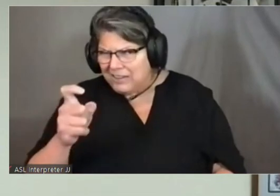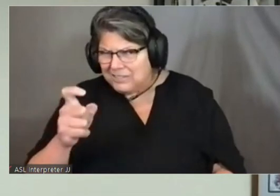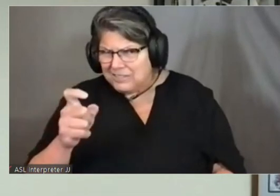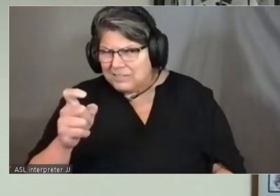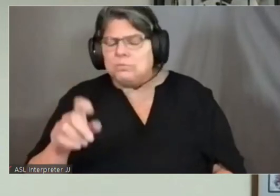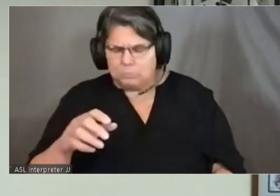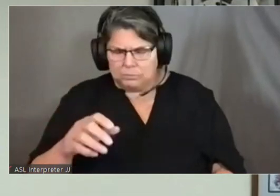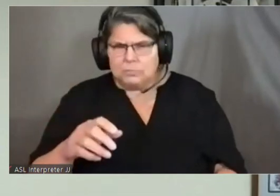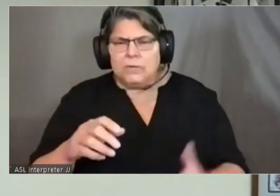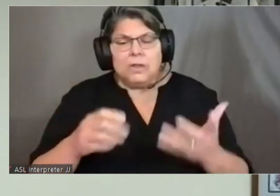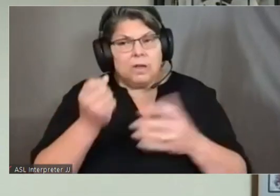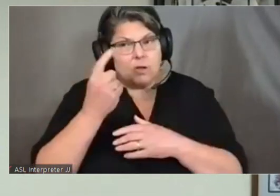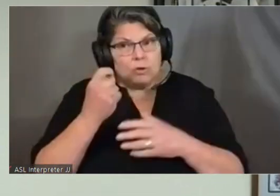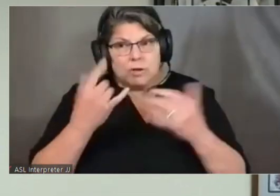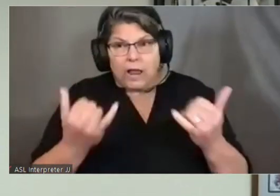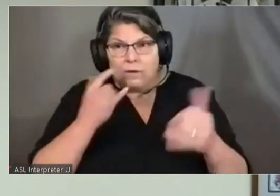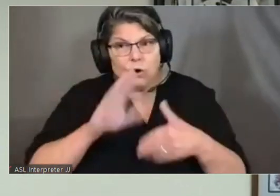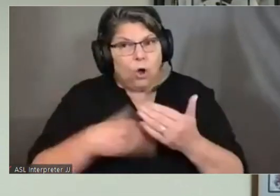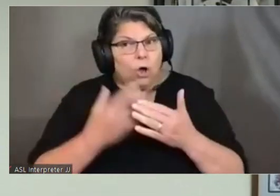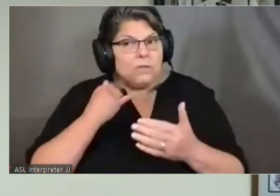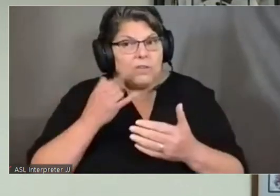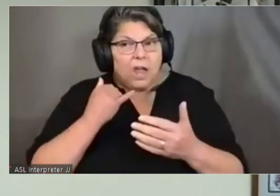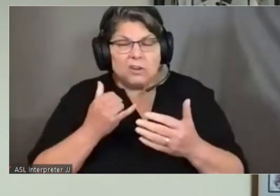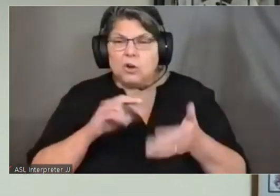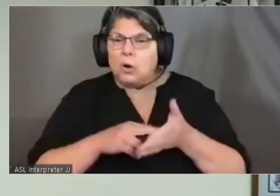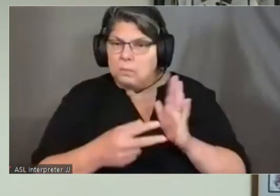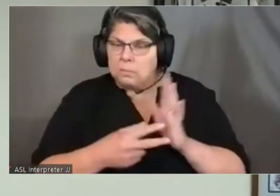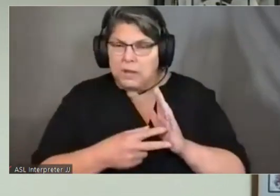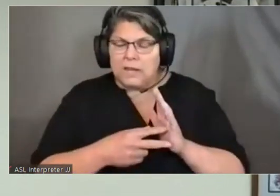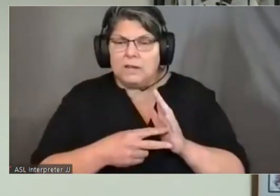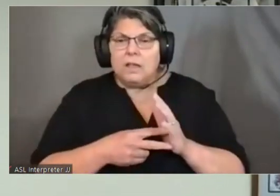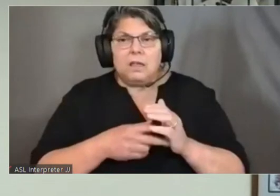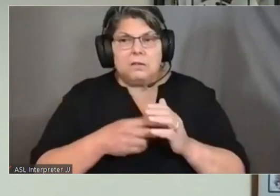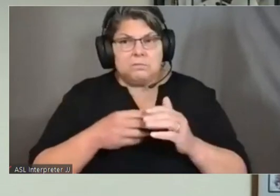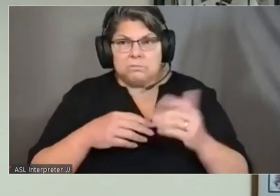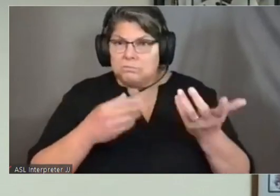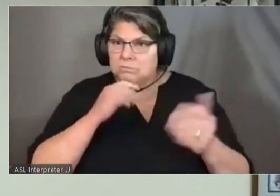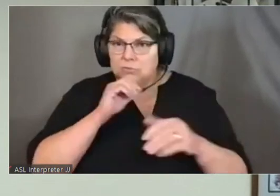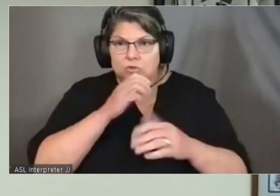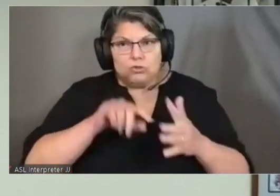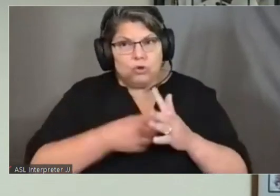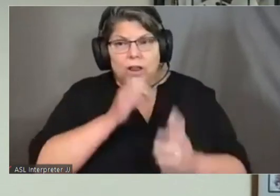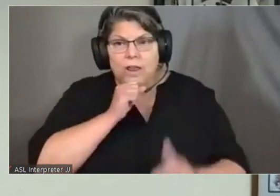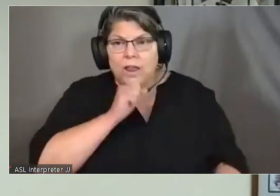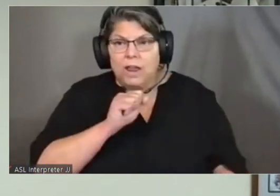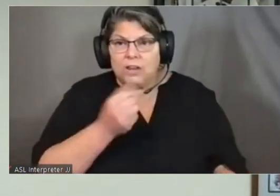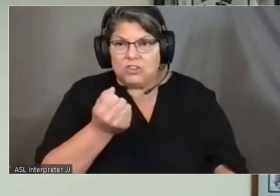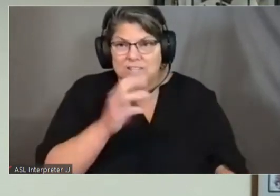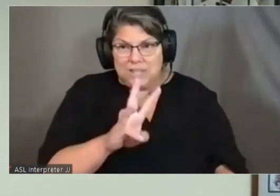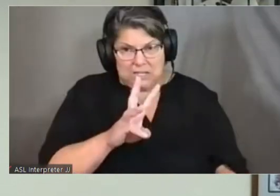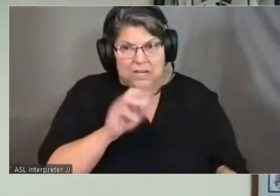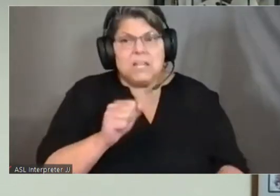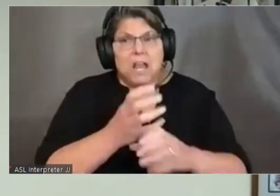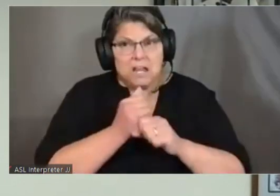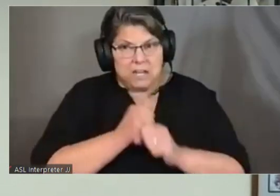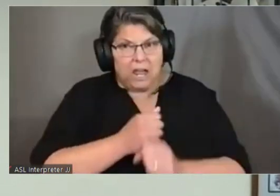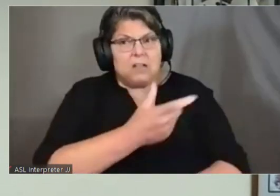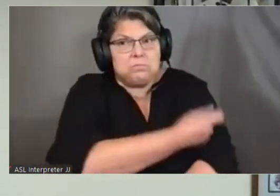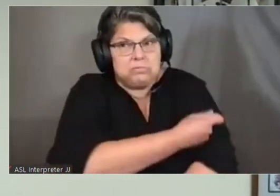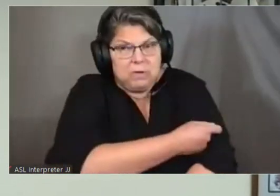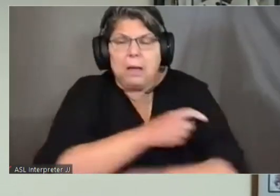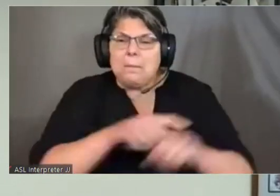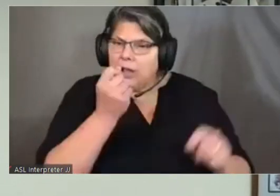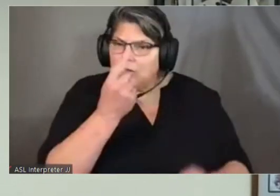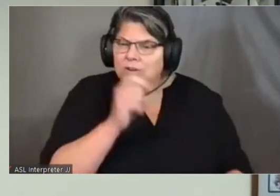old. 16 to 18 year olds are only able to get Pfizer. We have decreased the barriers